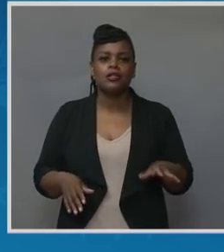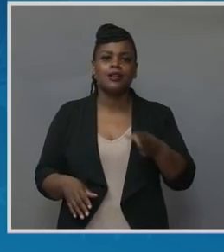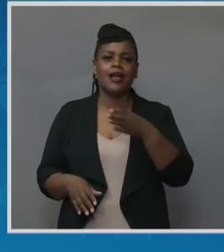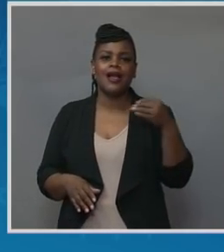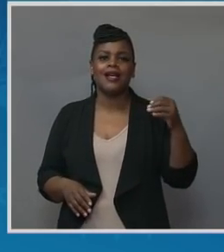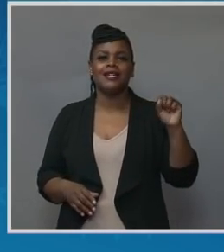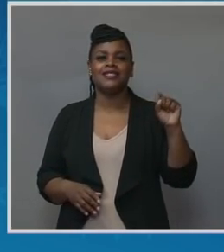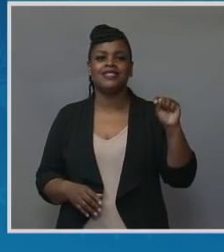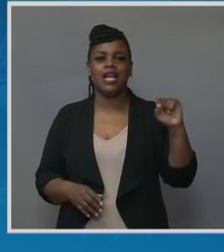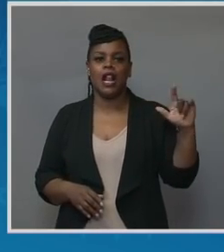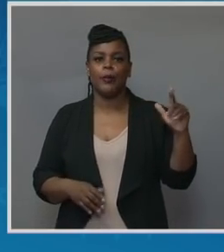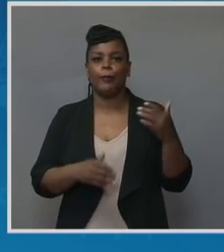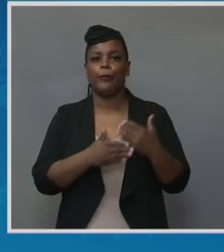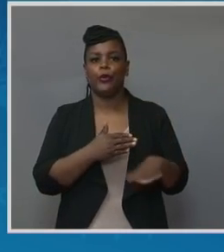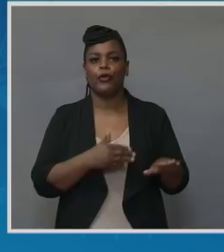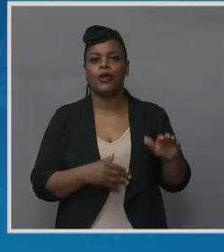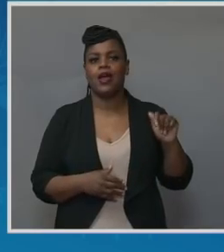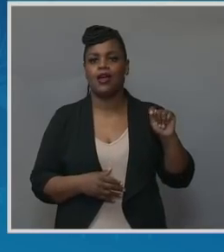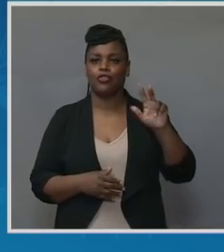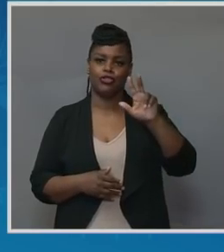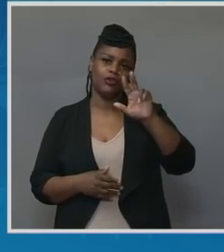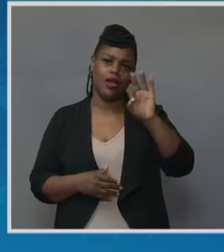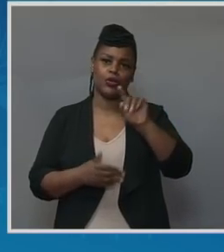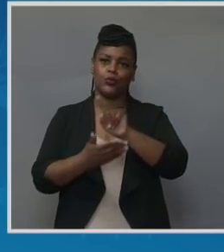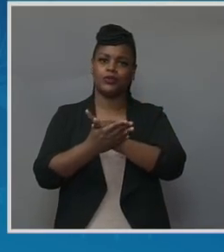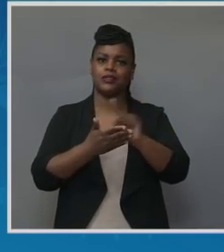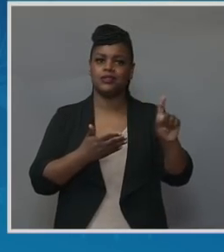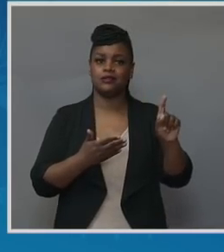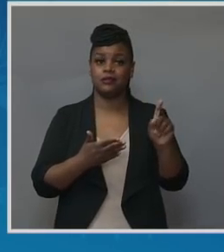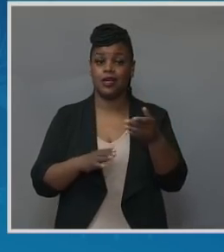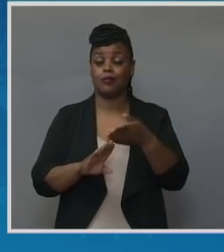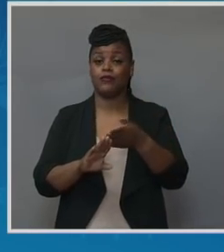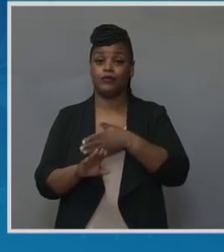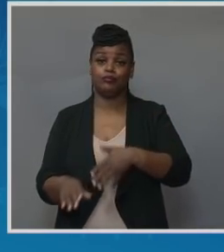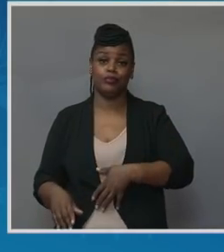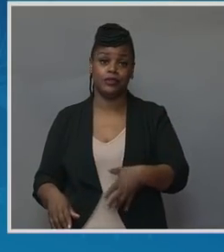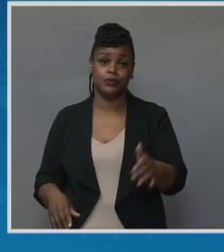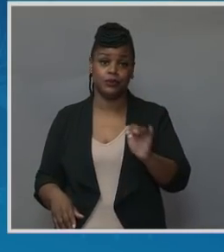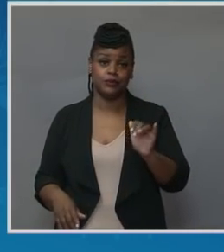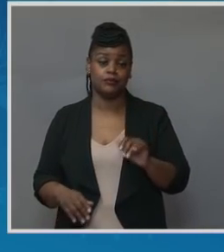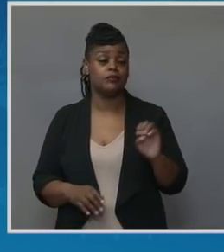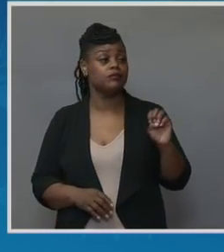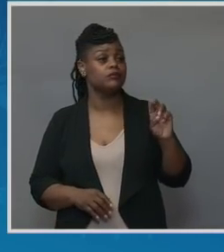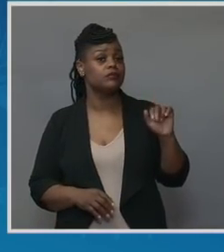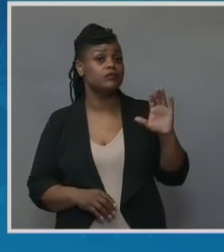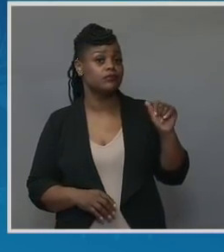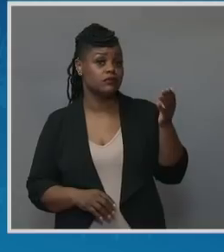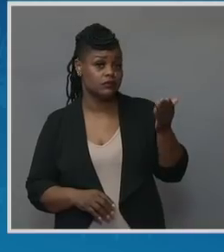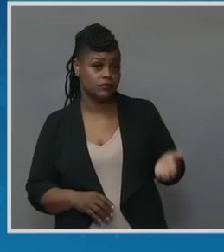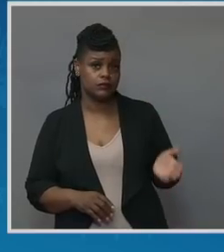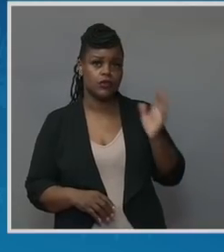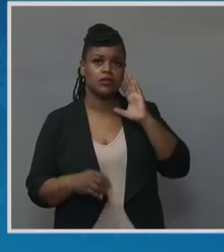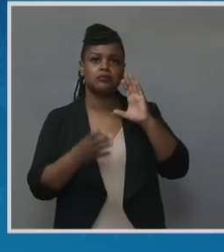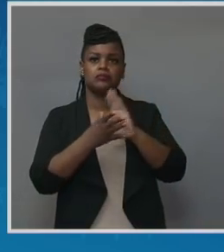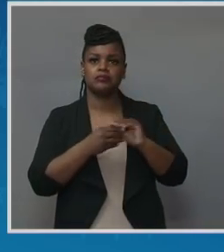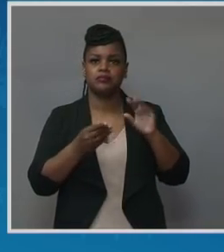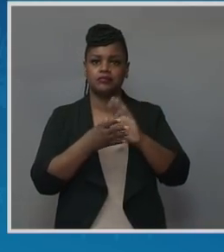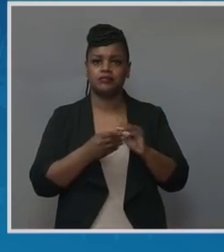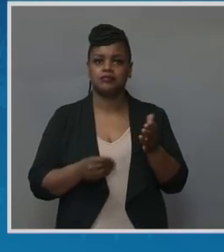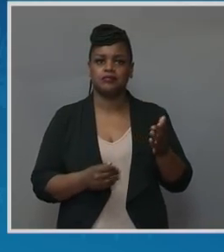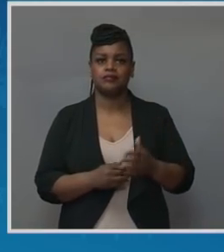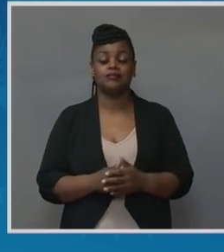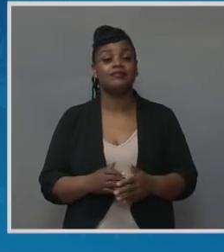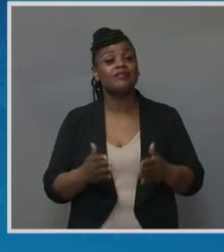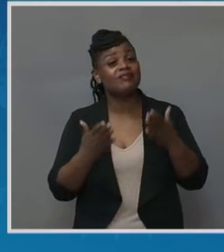in previous pregnancies. Erica, we'd love to hear your story. you. Good afternoon. Thank